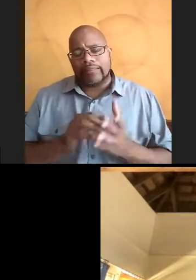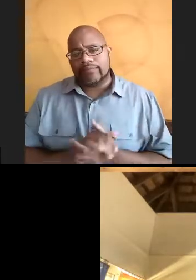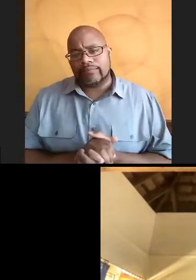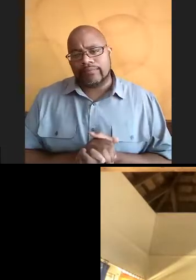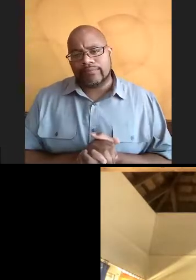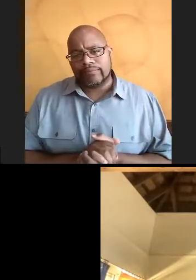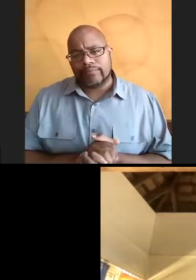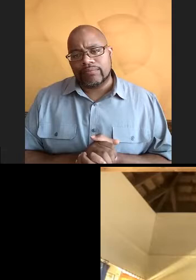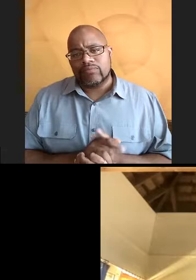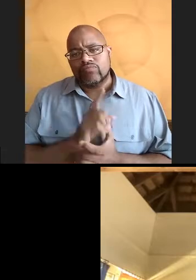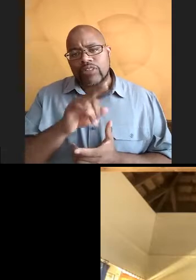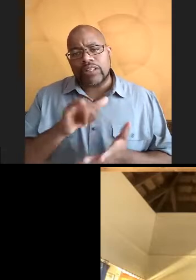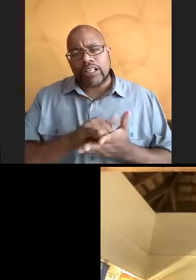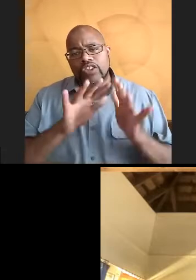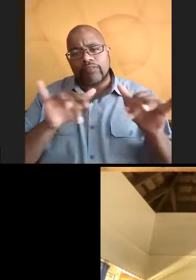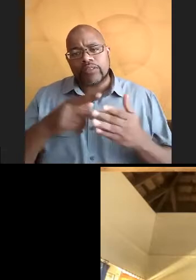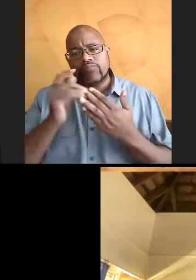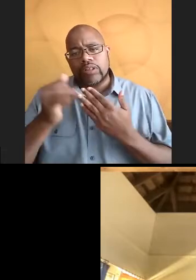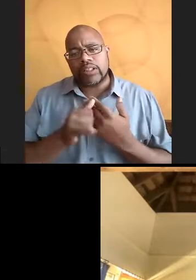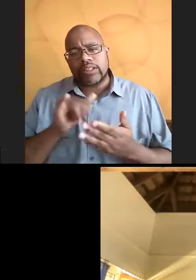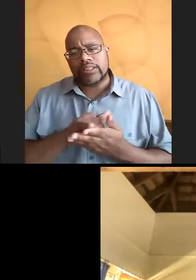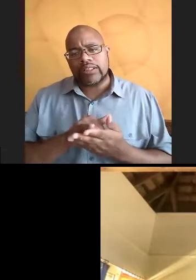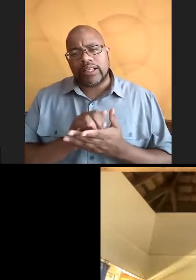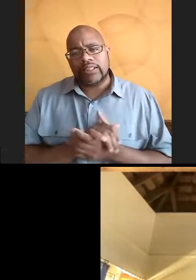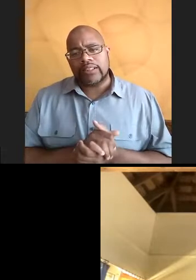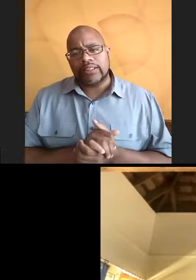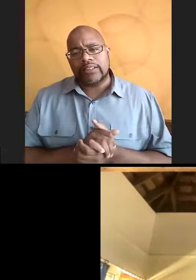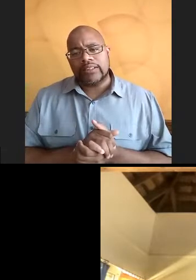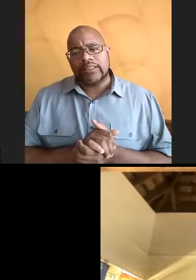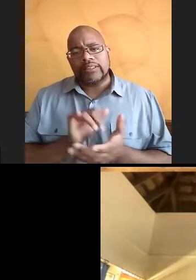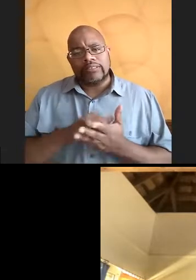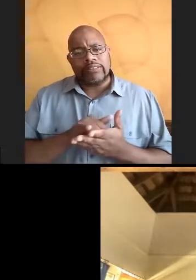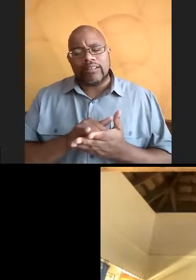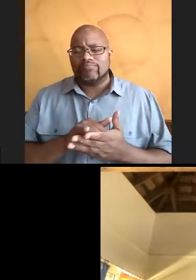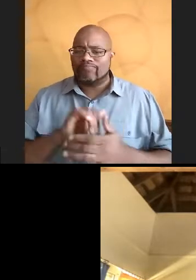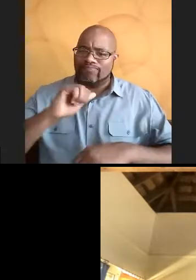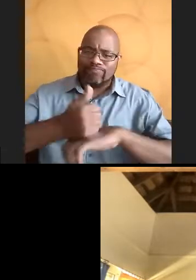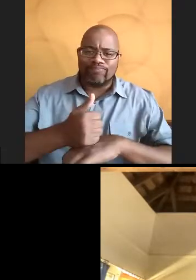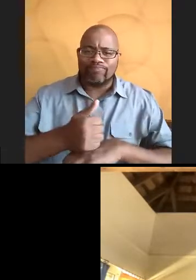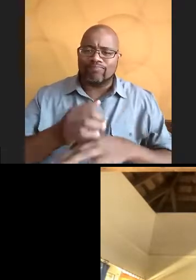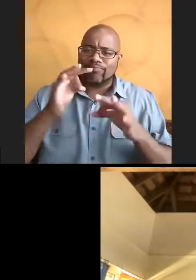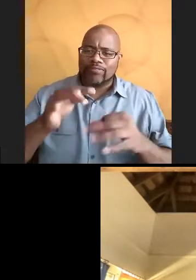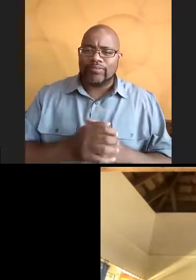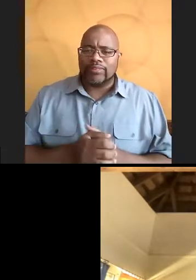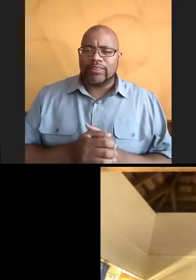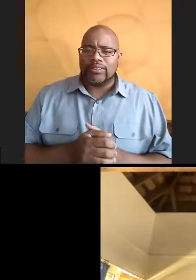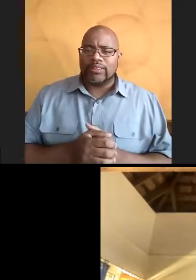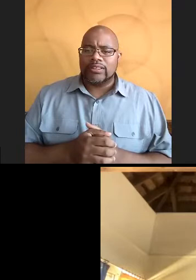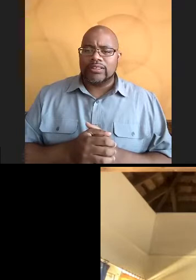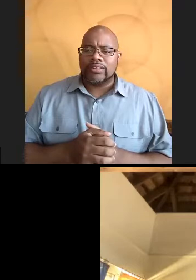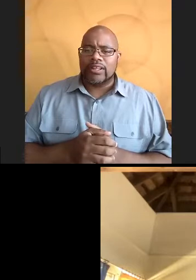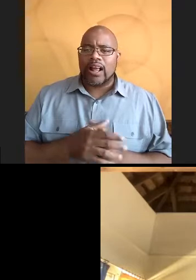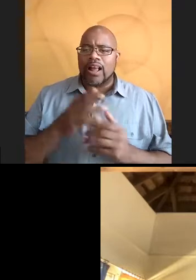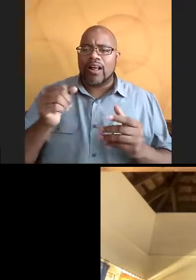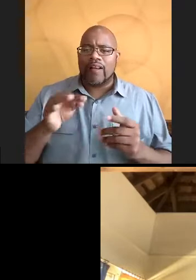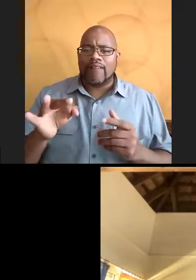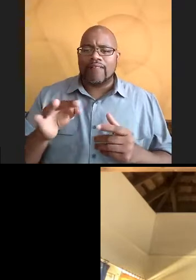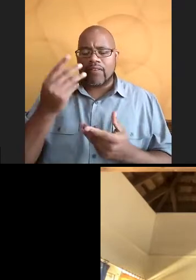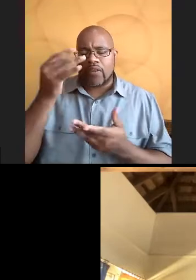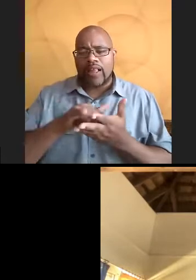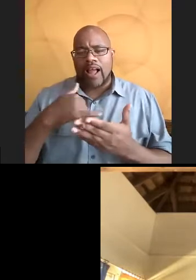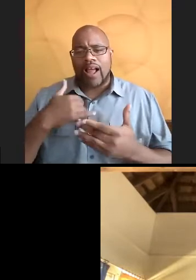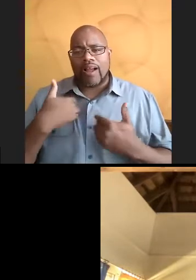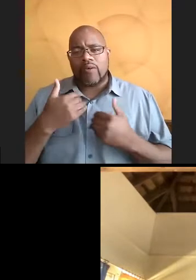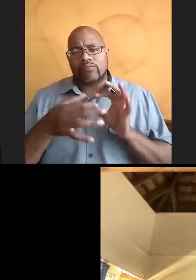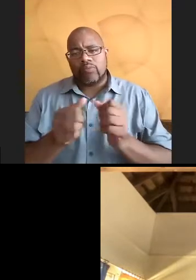And it was really the diversity project, though, that was like kind of nailing the coffin. Like I said, it dismissed a lot of the kind of thoughts I had around